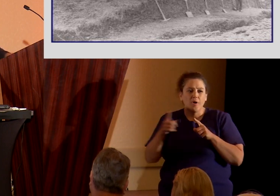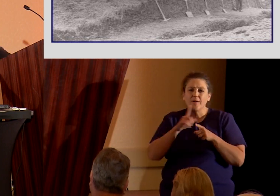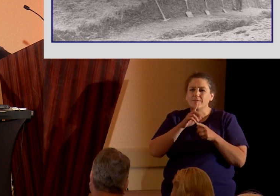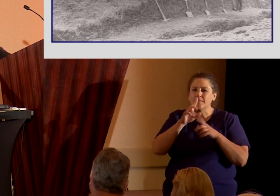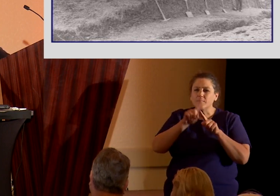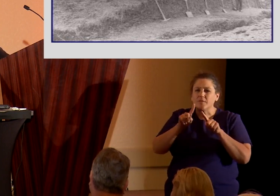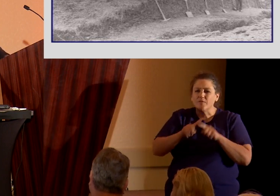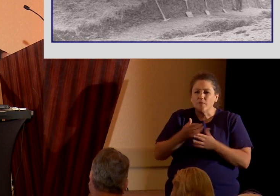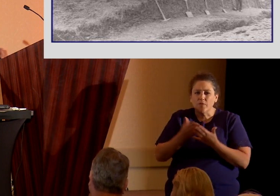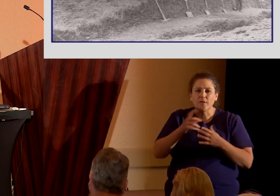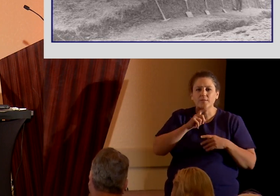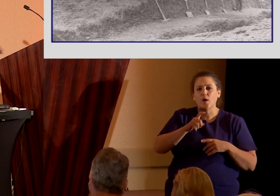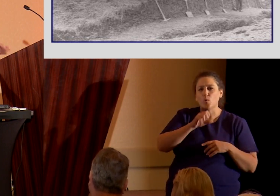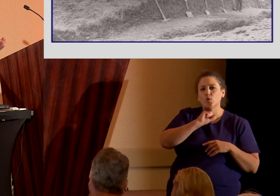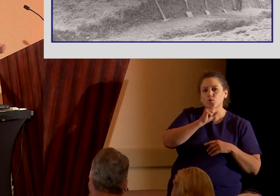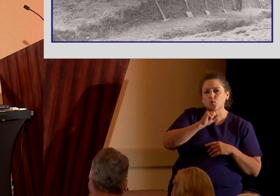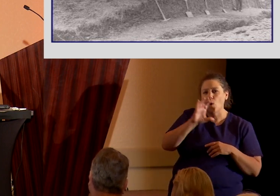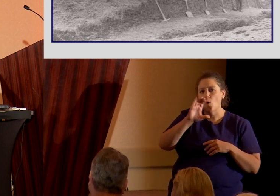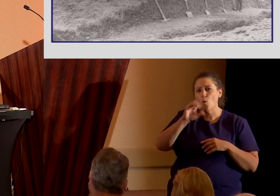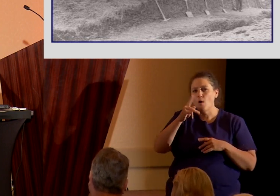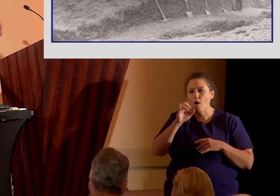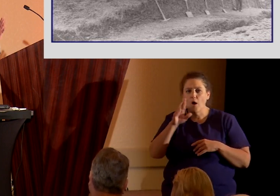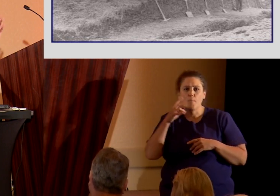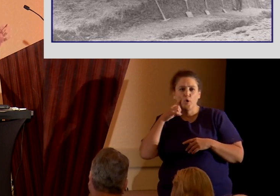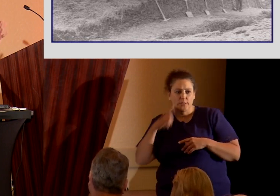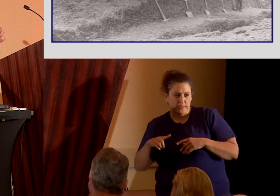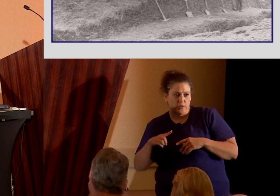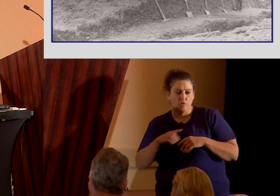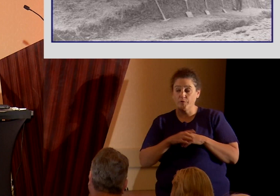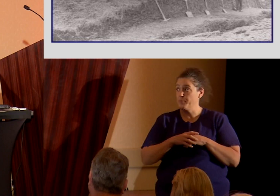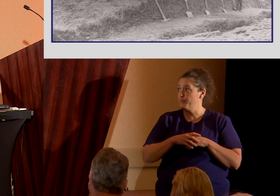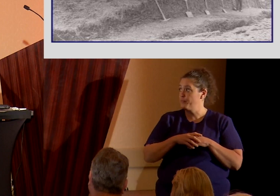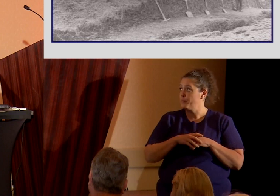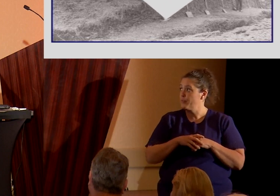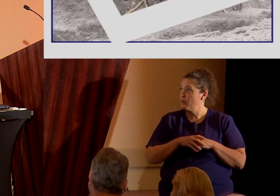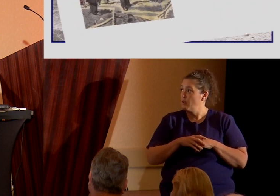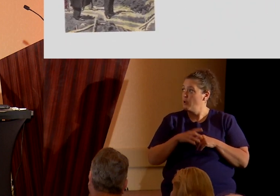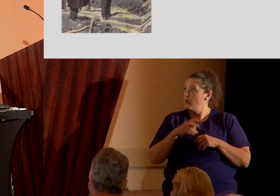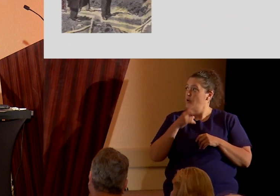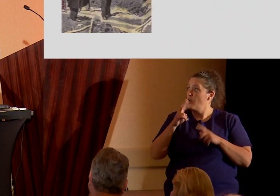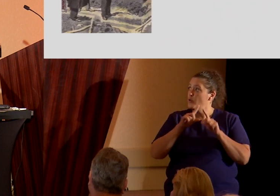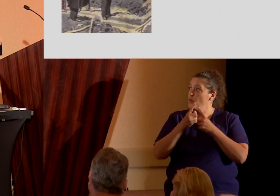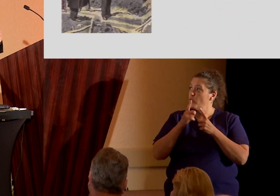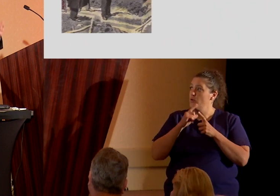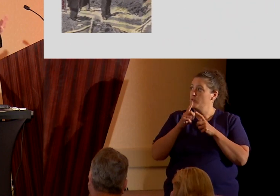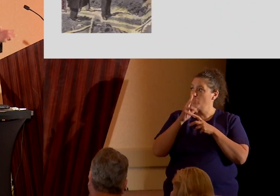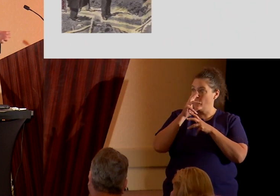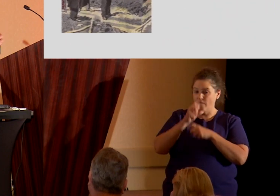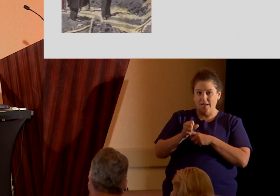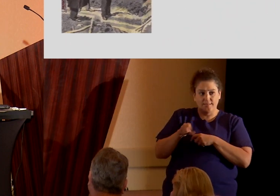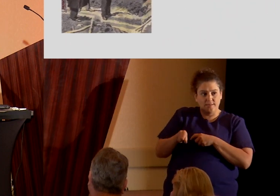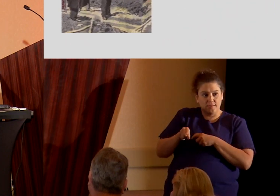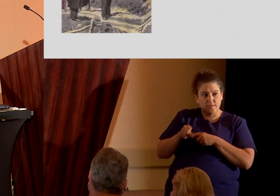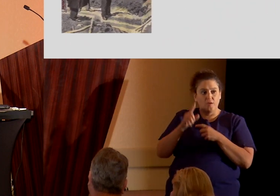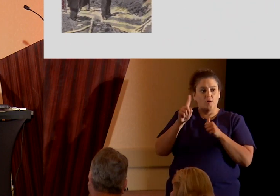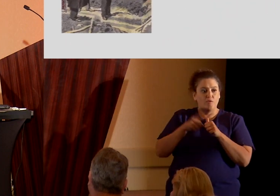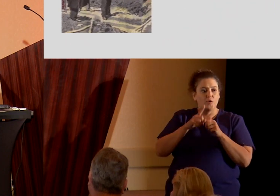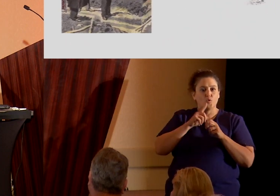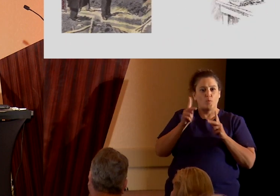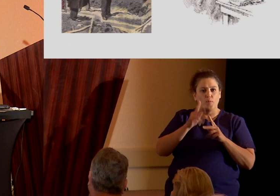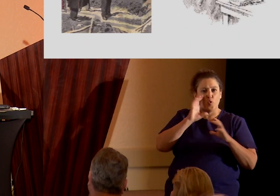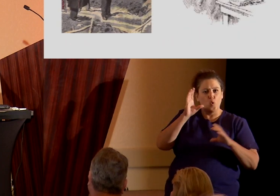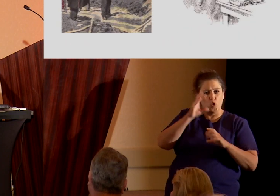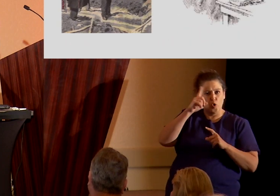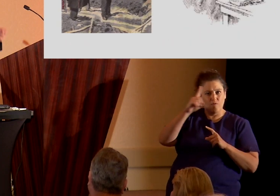copper, and beaten silver. Now, two equally stupid groups took an amazing fascination in this. The first were, of course, gold-seeking treasure hunters